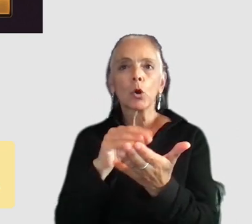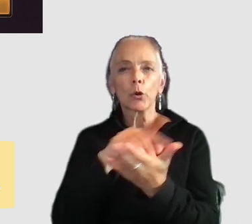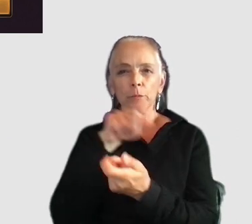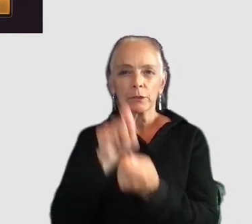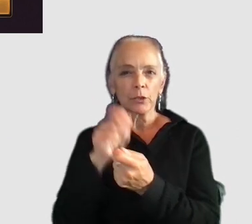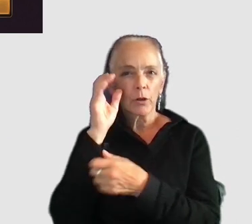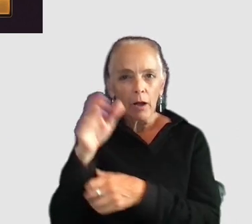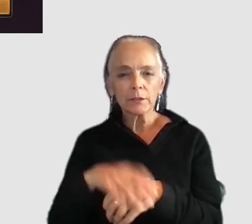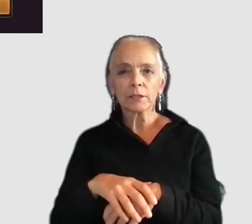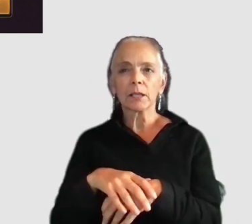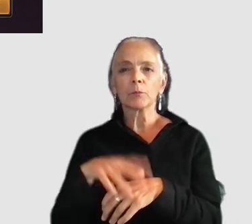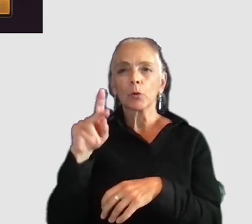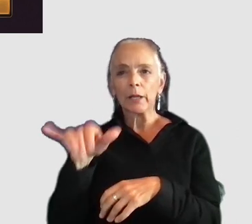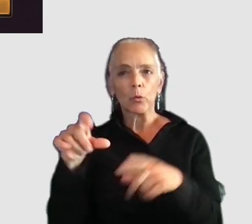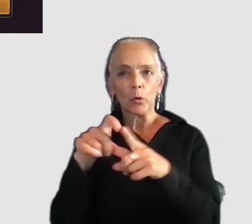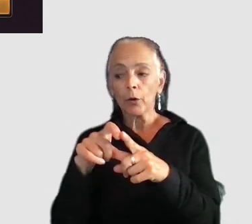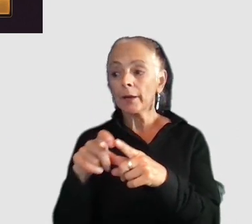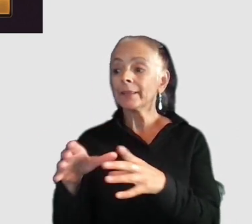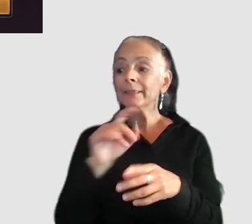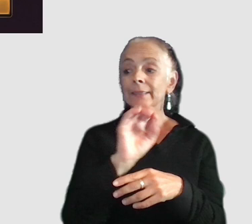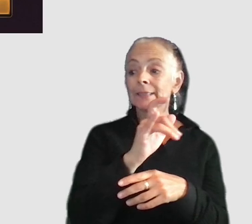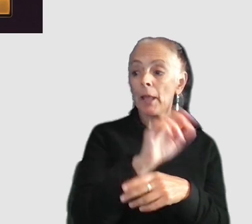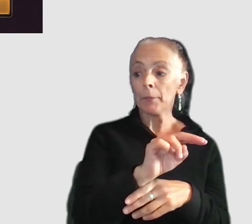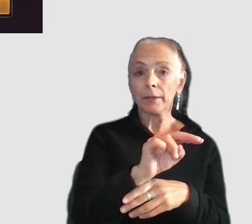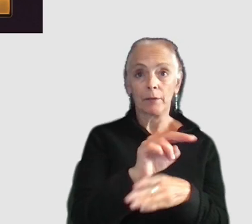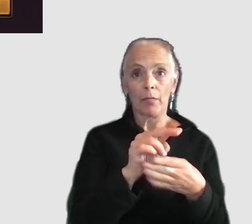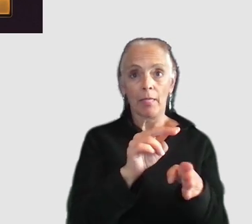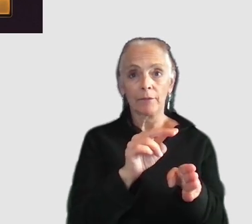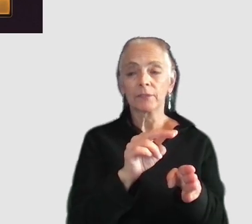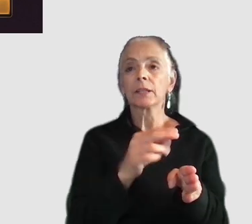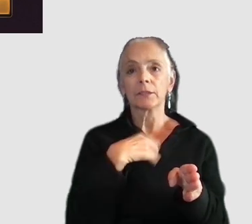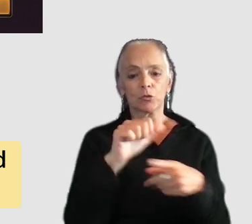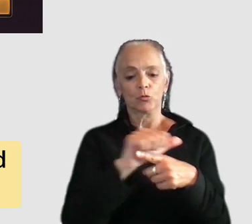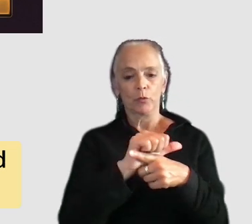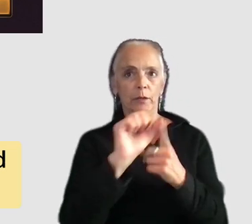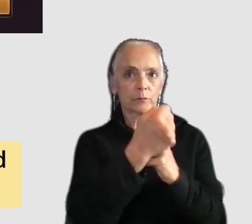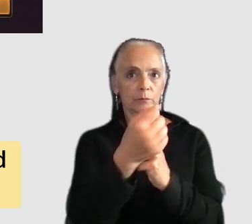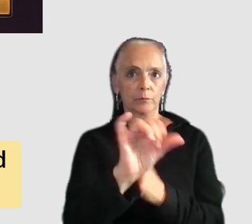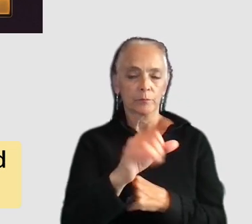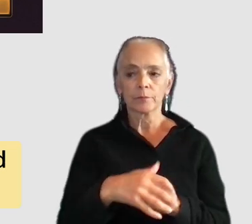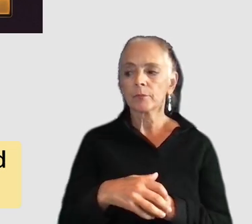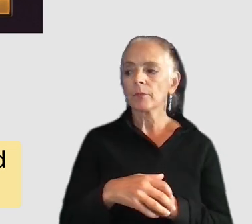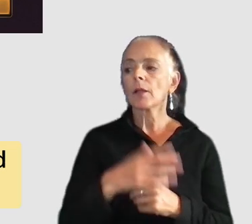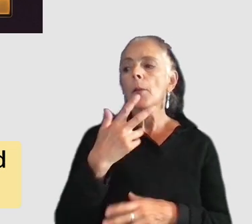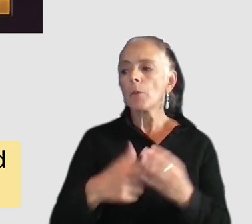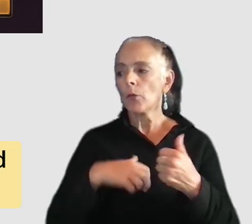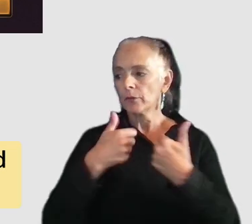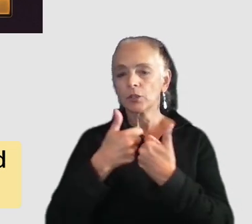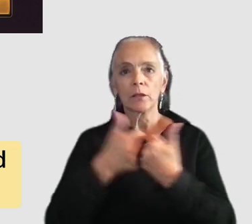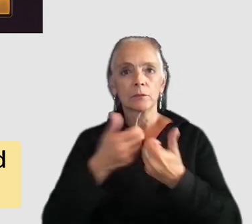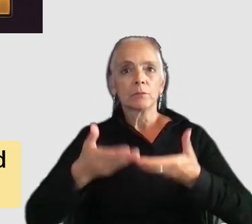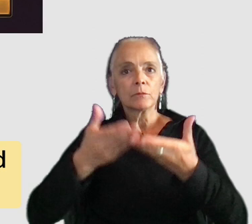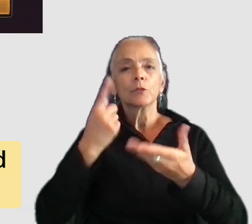concept or keyword and then teppan on the left also has some uh training scenarios available and both games have challenges that are recommended